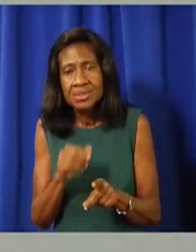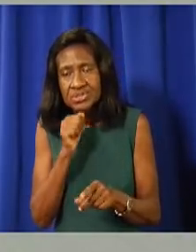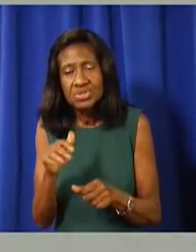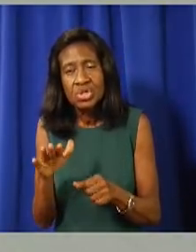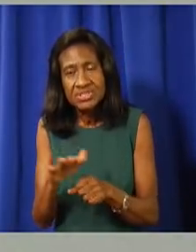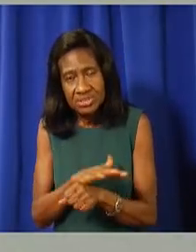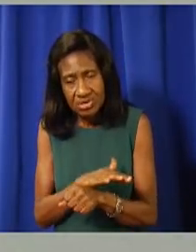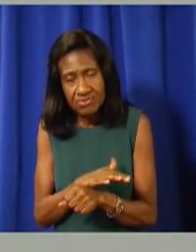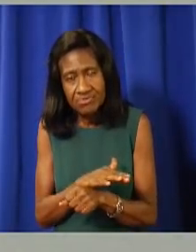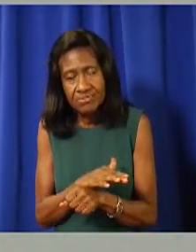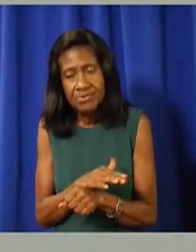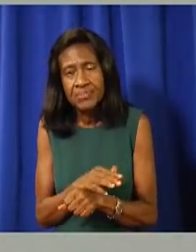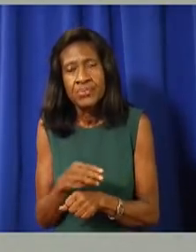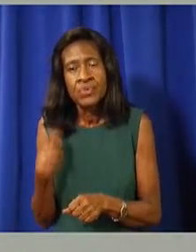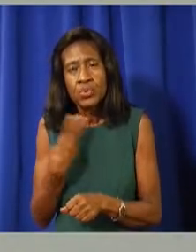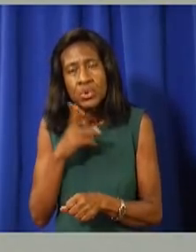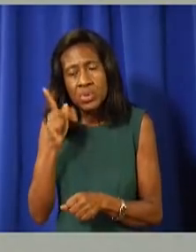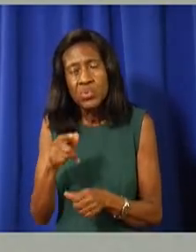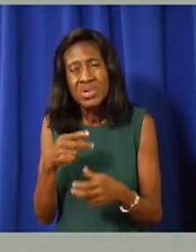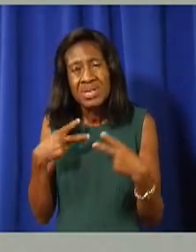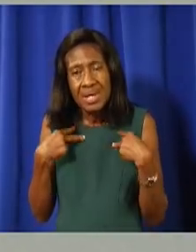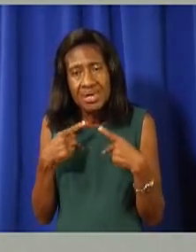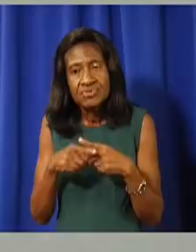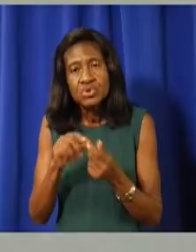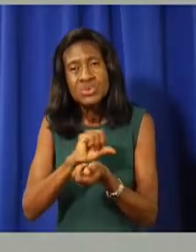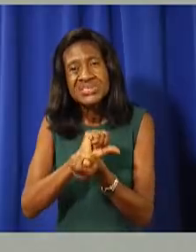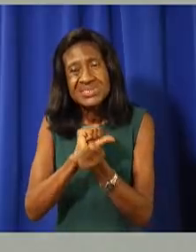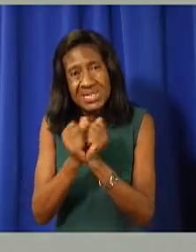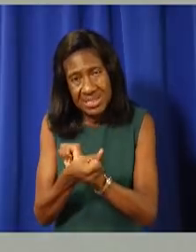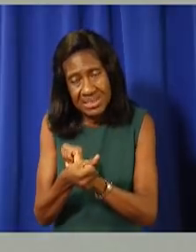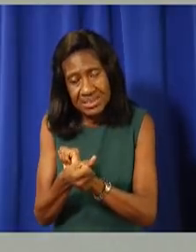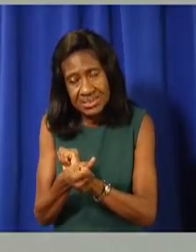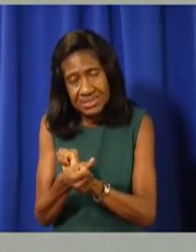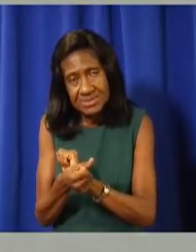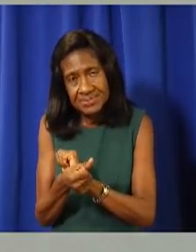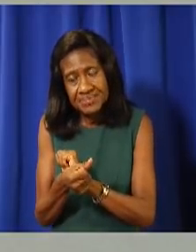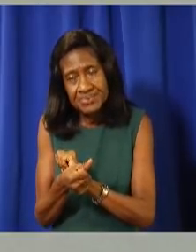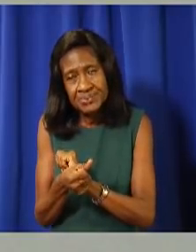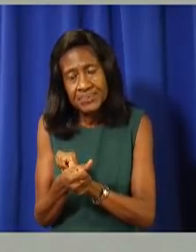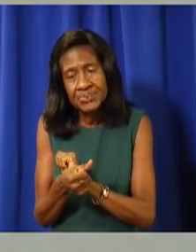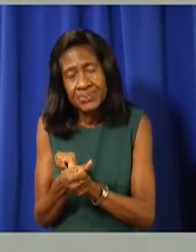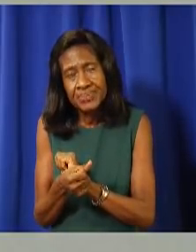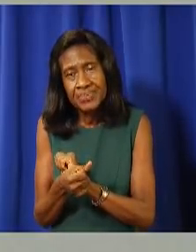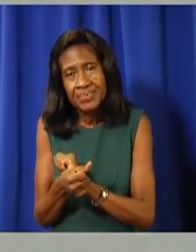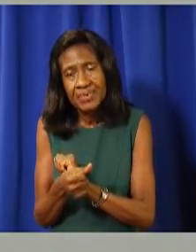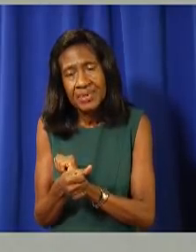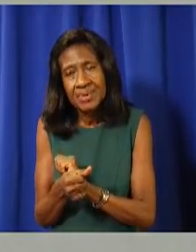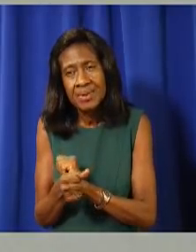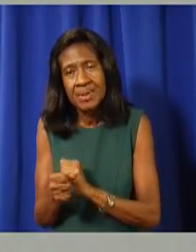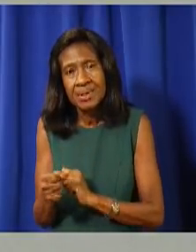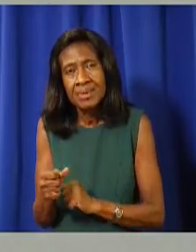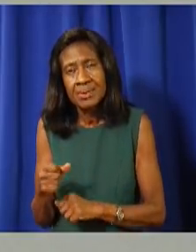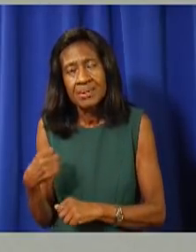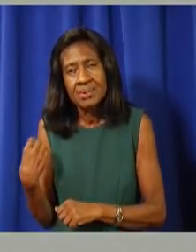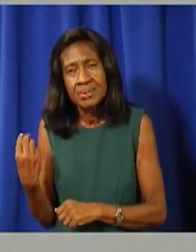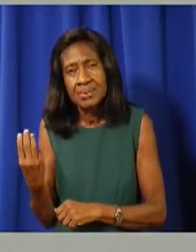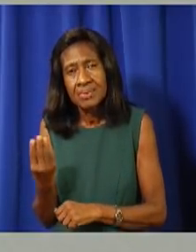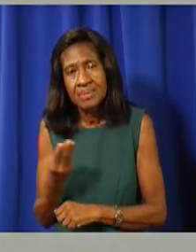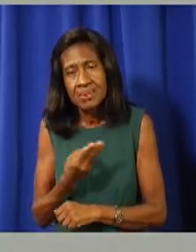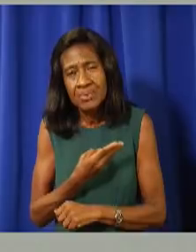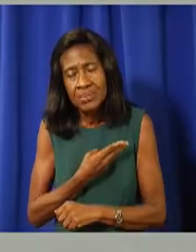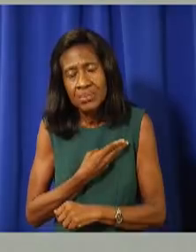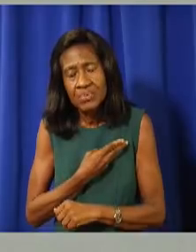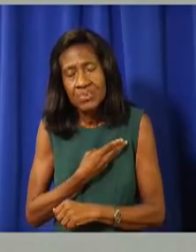adjustments. And I think, you know, we are, we are very adept at being able to identify risk and making those kinds of